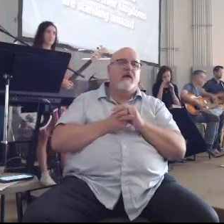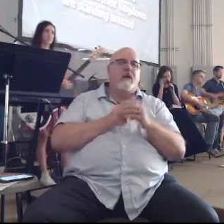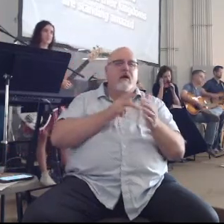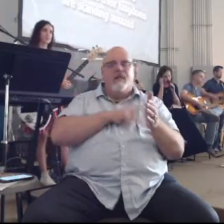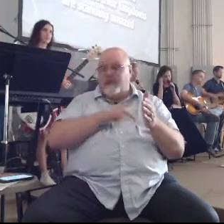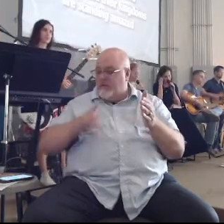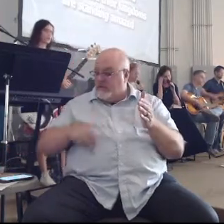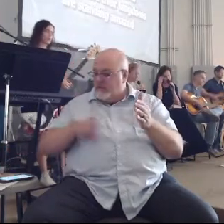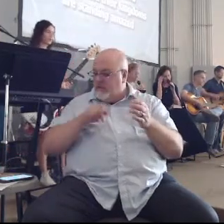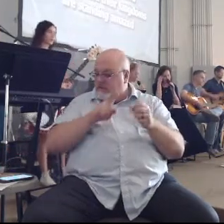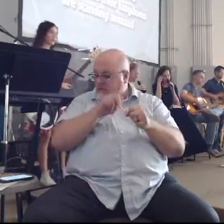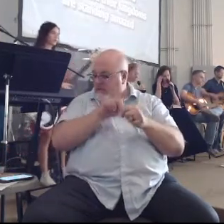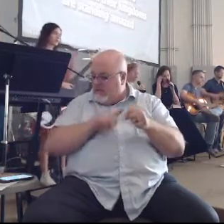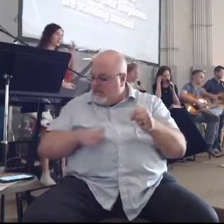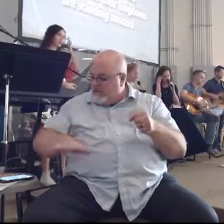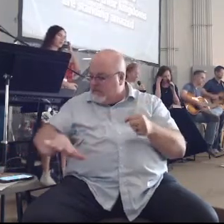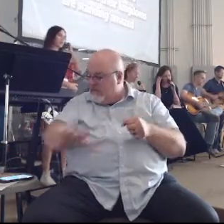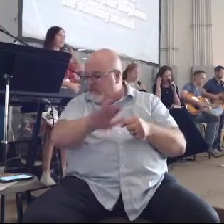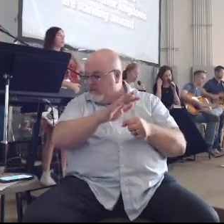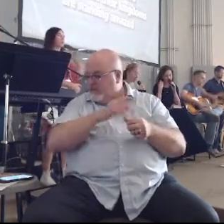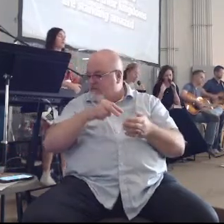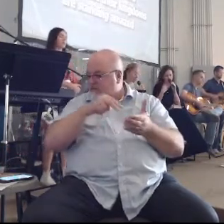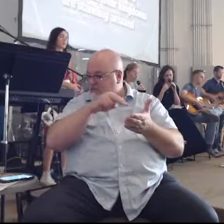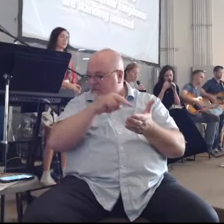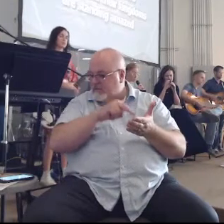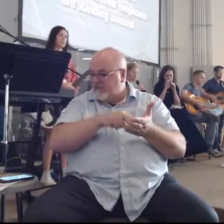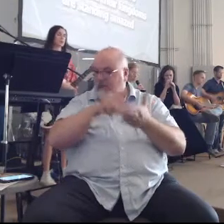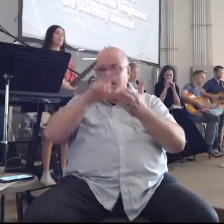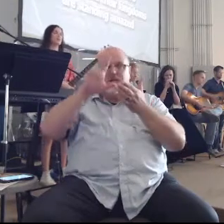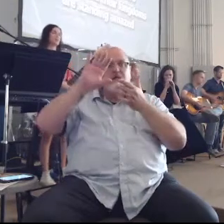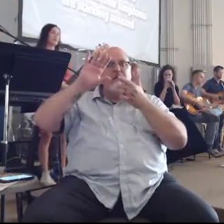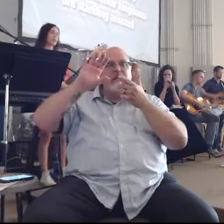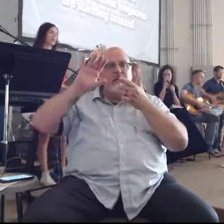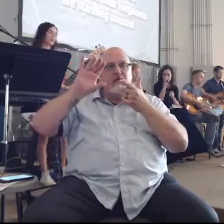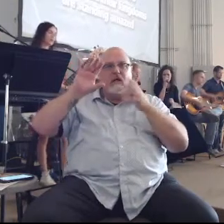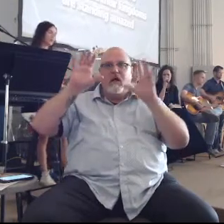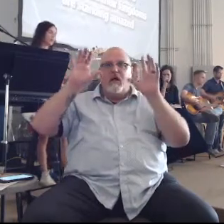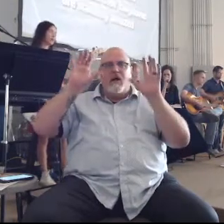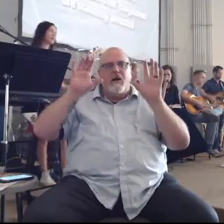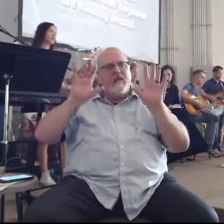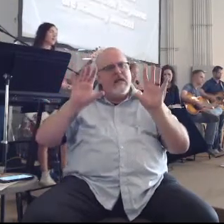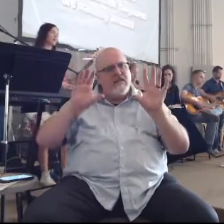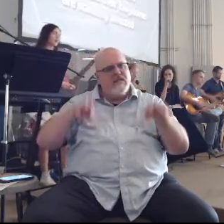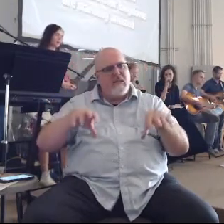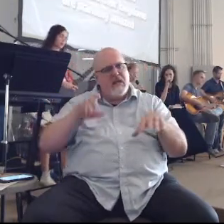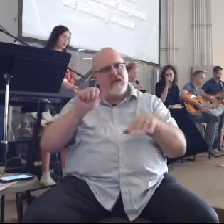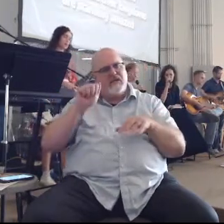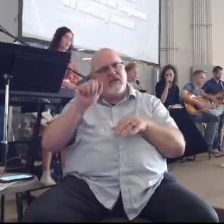earth kings and their kingdoms are standing away